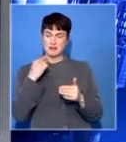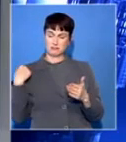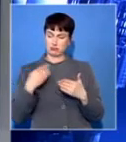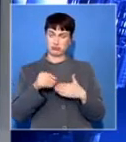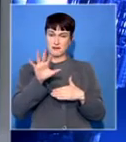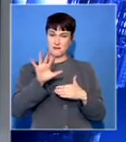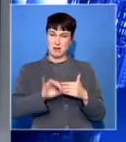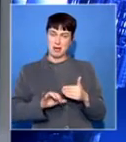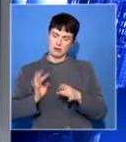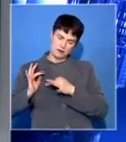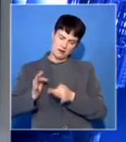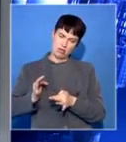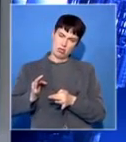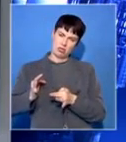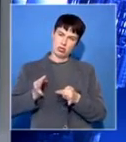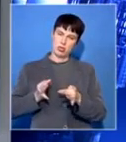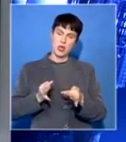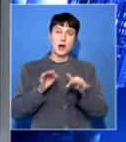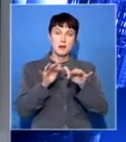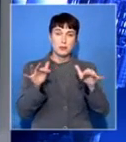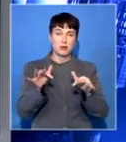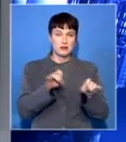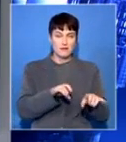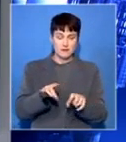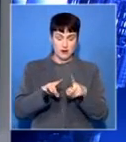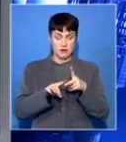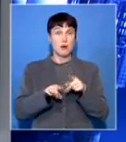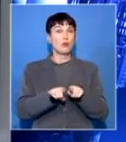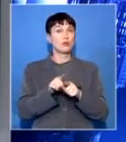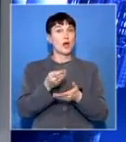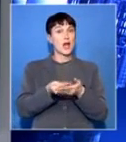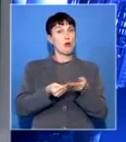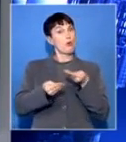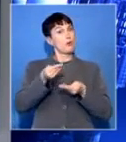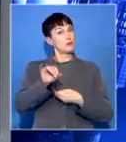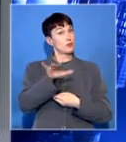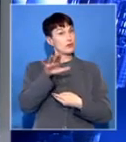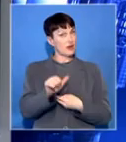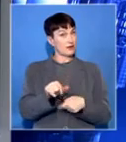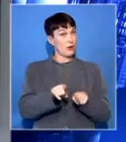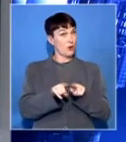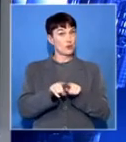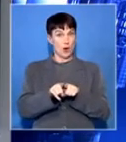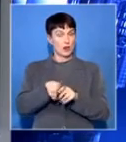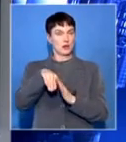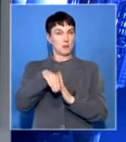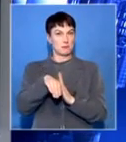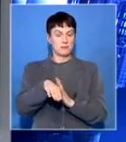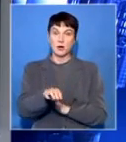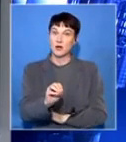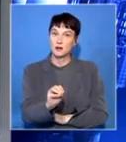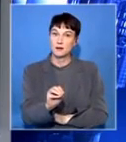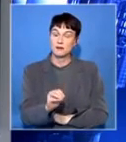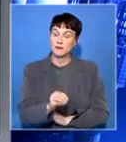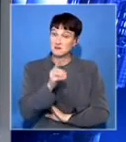months, that everybody suffered, that the economy went into a contraction. You've hinted that if you had the opportunity